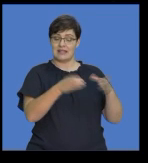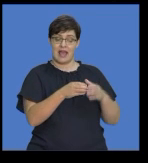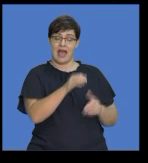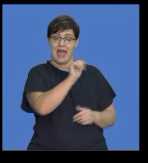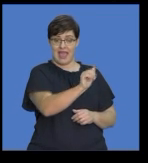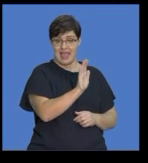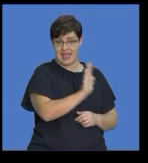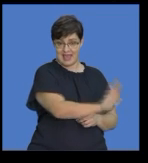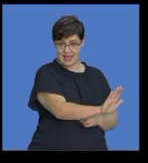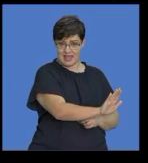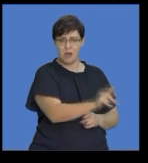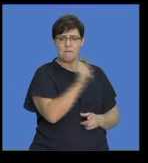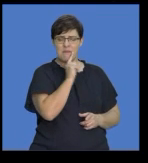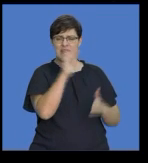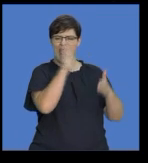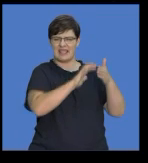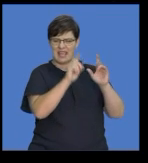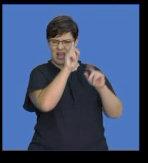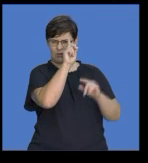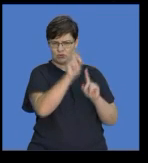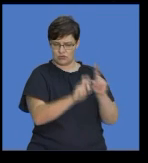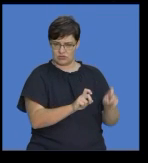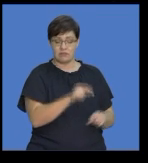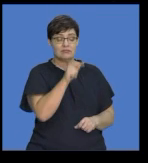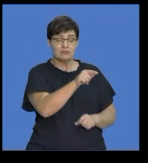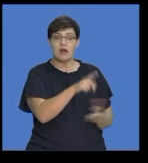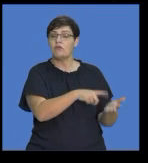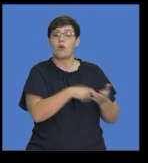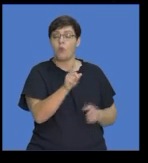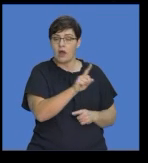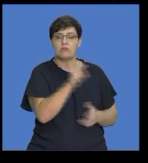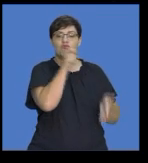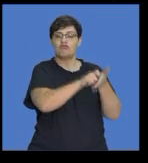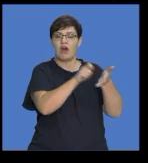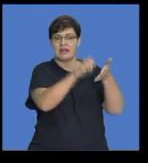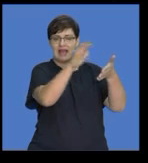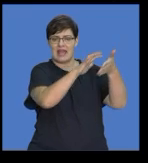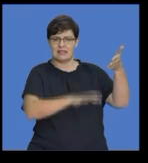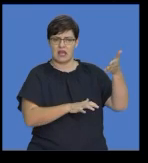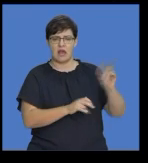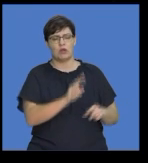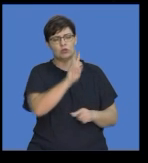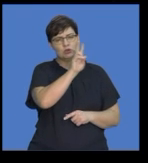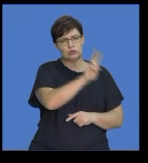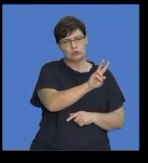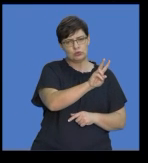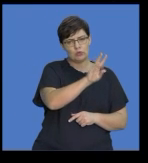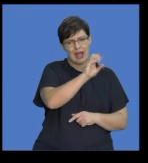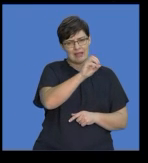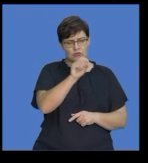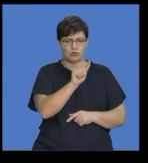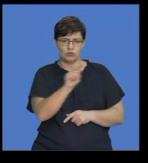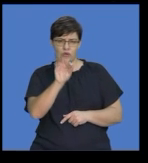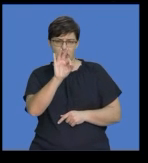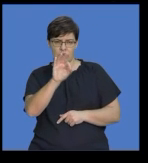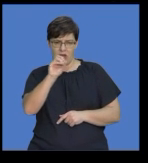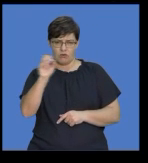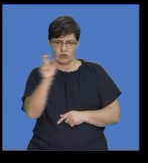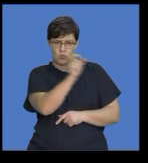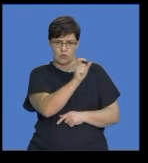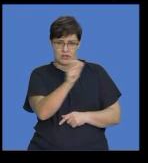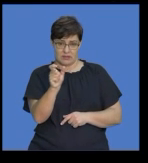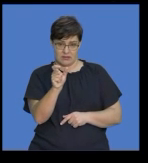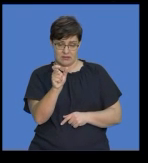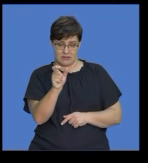questions, right? In section A, you are required to write an essay of between 200 and 300 words in length